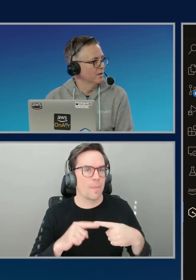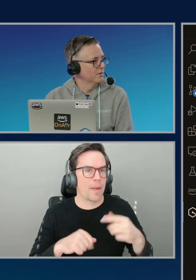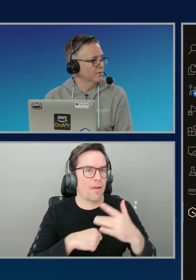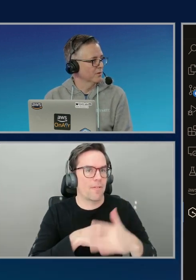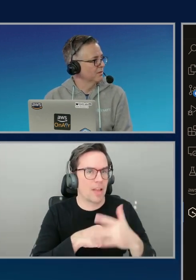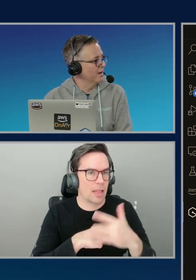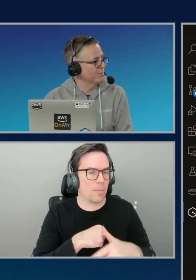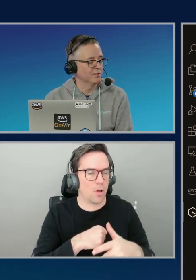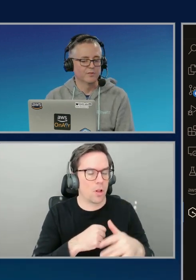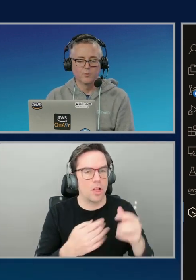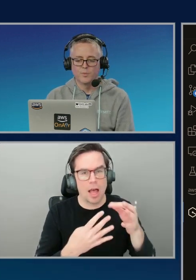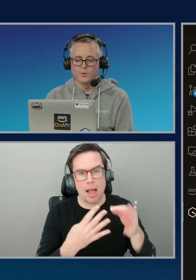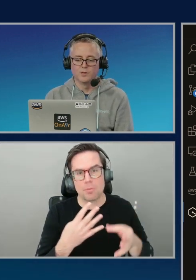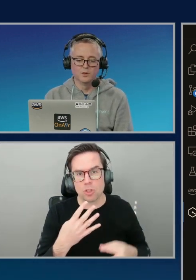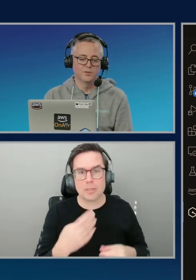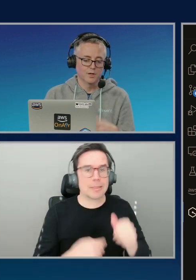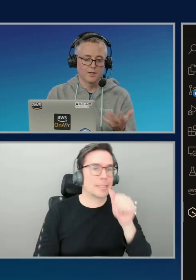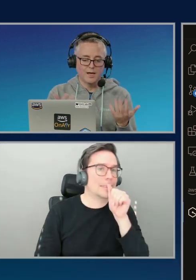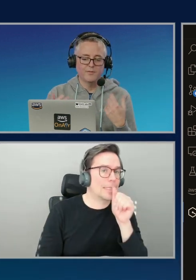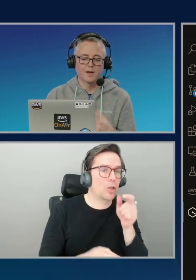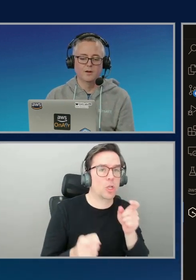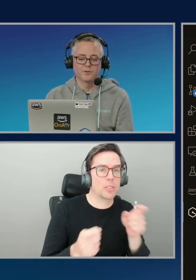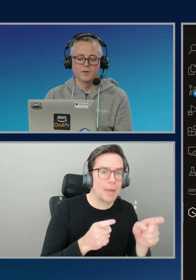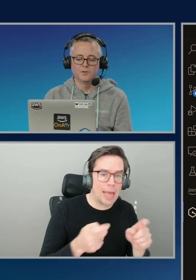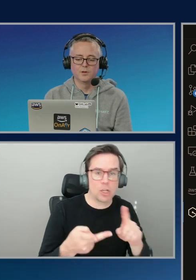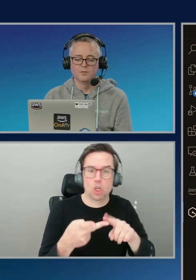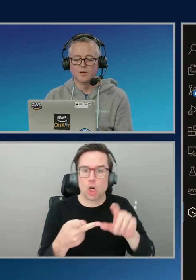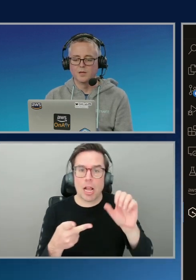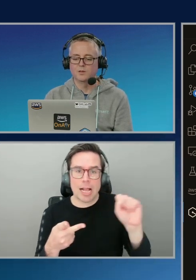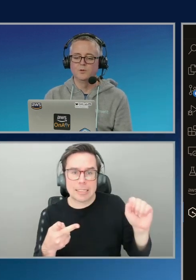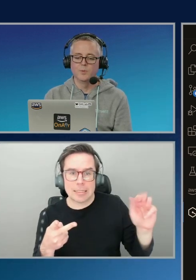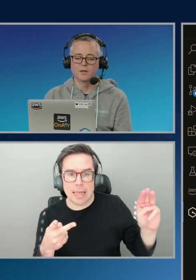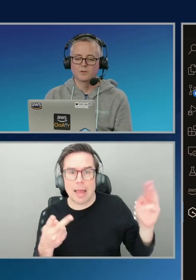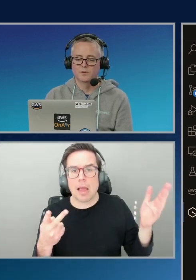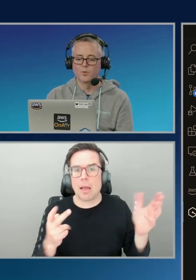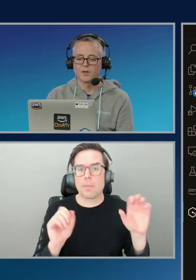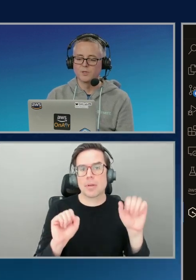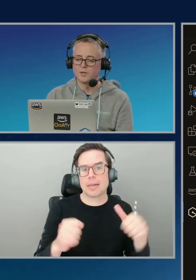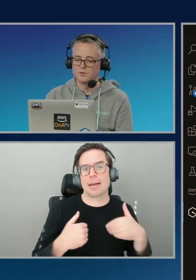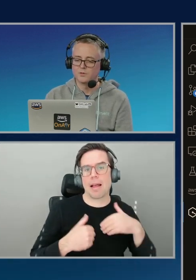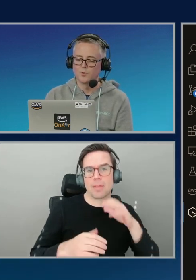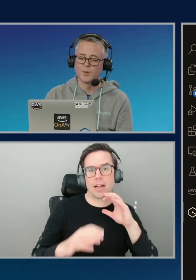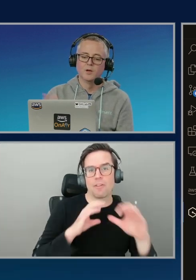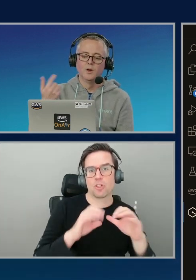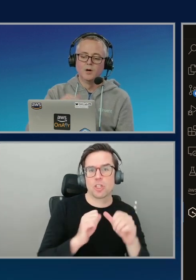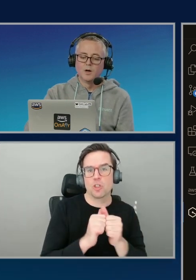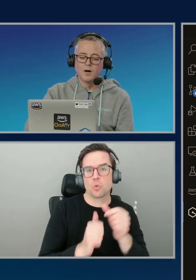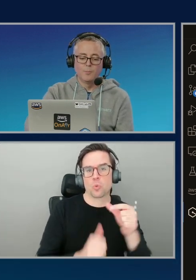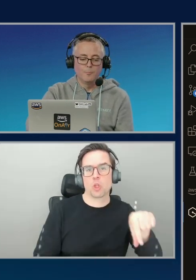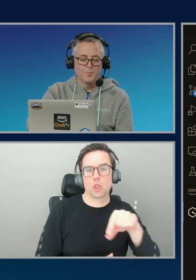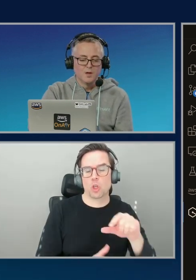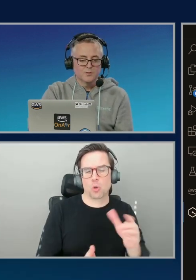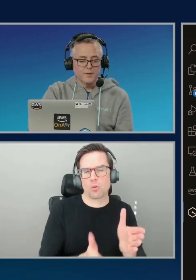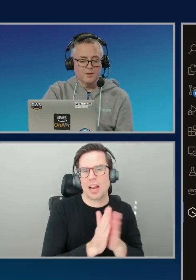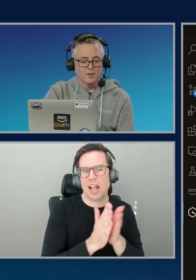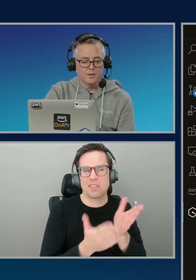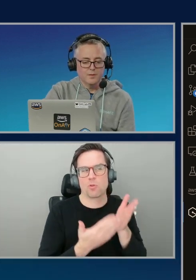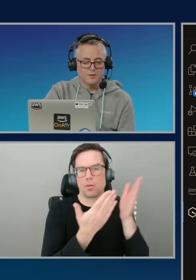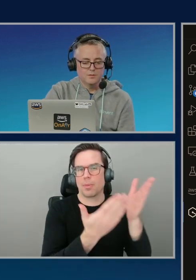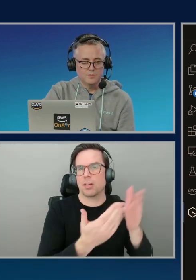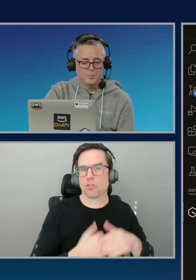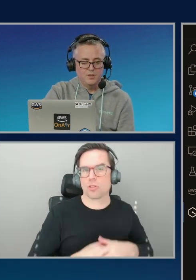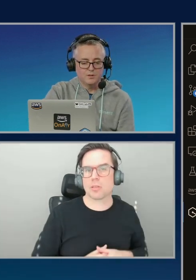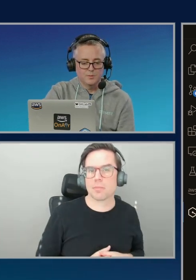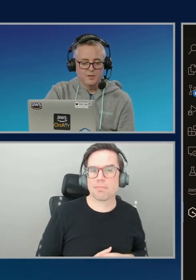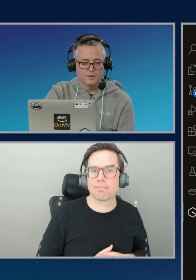like that. Yeah. There's lots of options that we could use. And I could have that conversation and get Q to make some recommendations for me. Um, so then, uh,